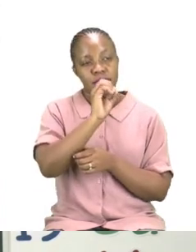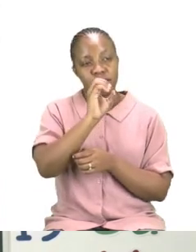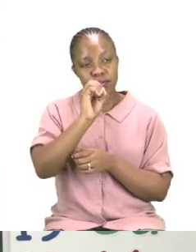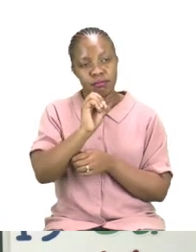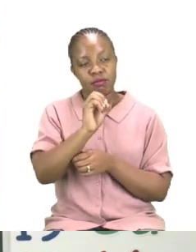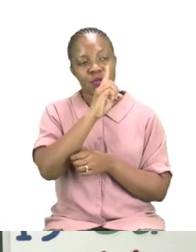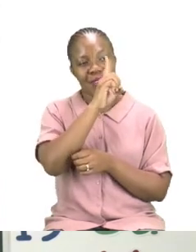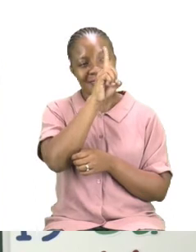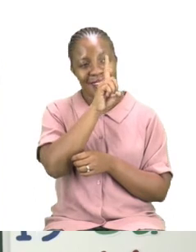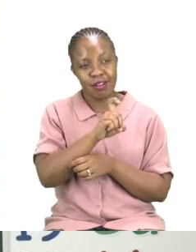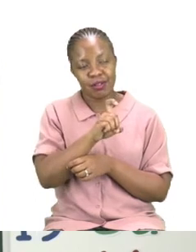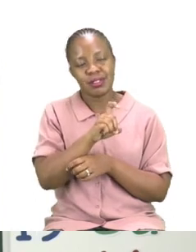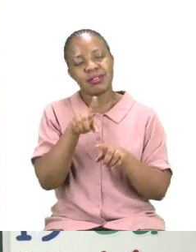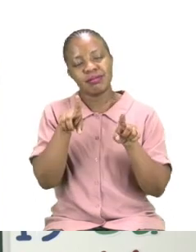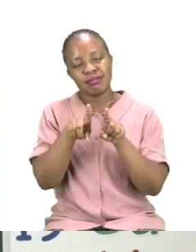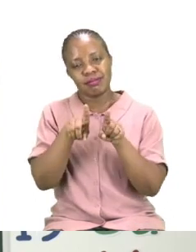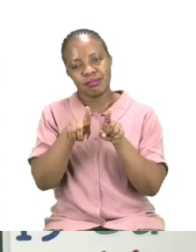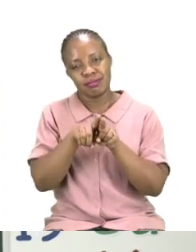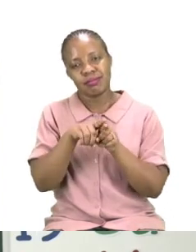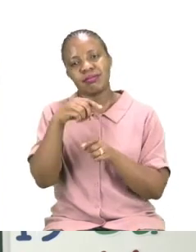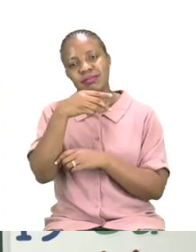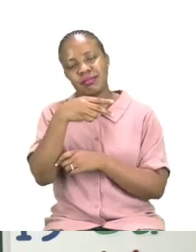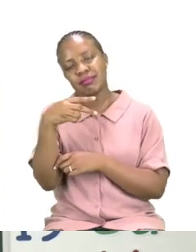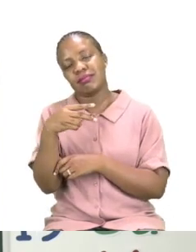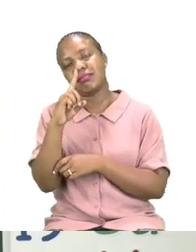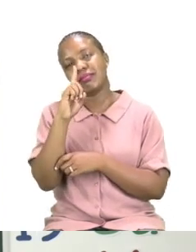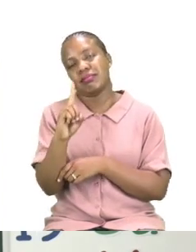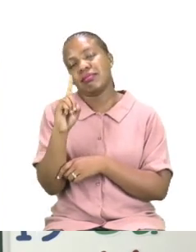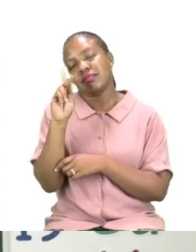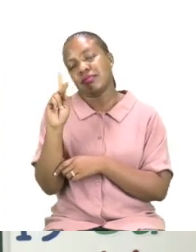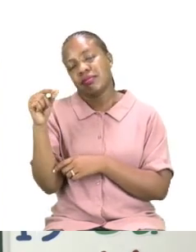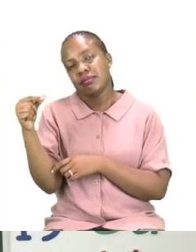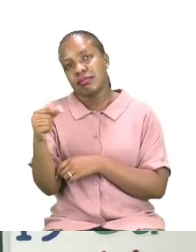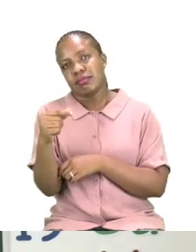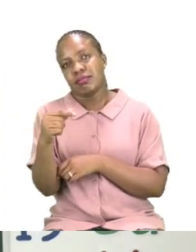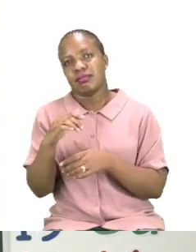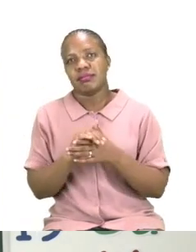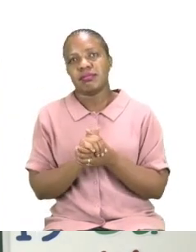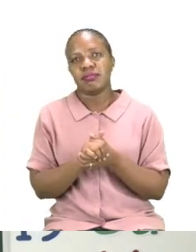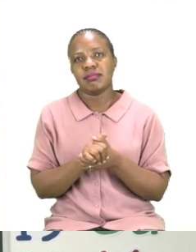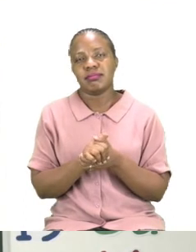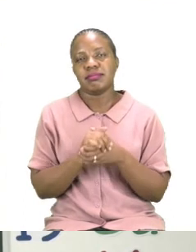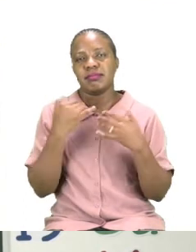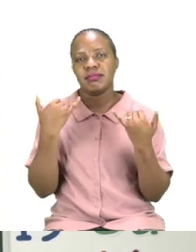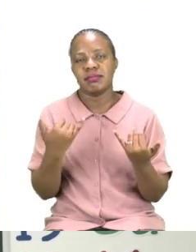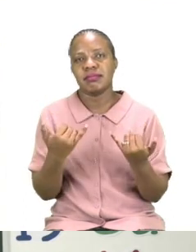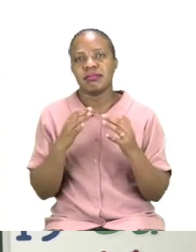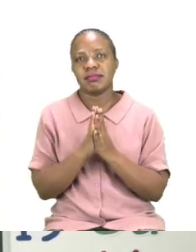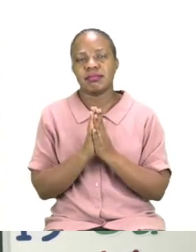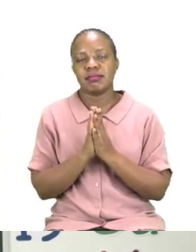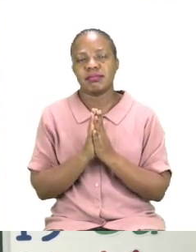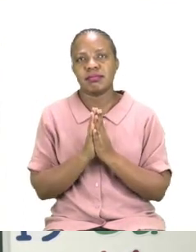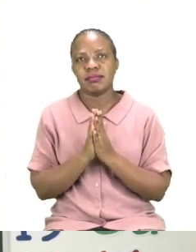a thousand grams is equal to one kilogram. Now let us take